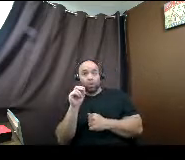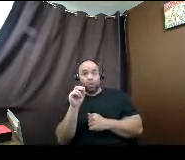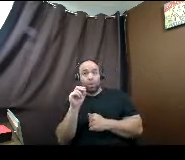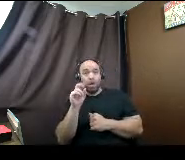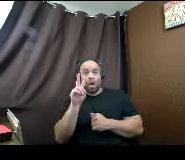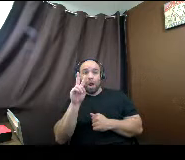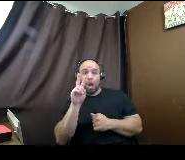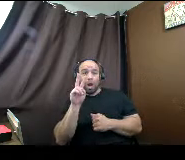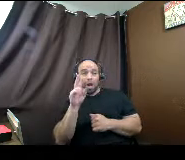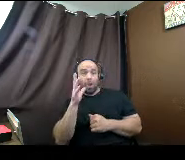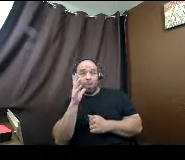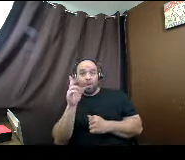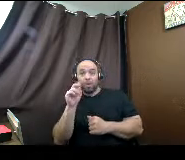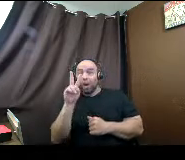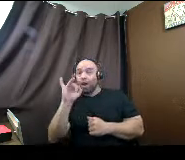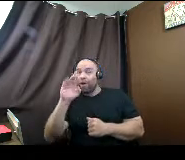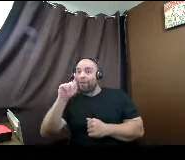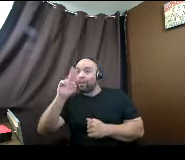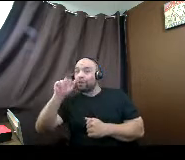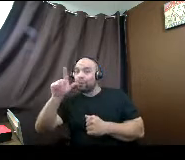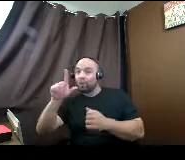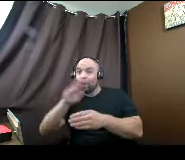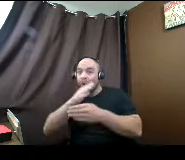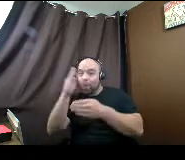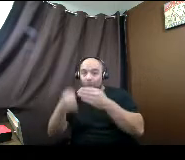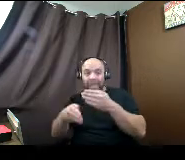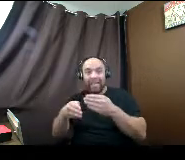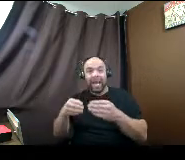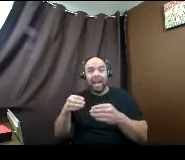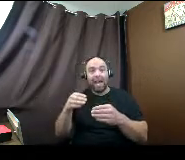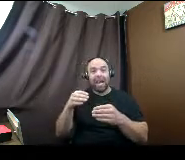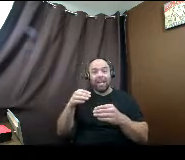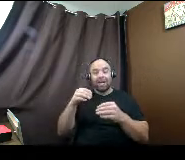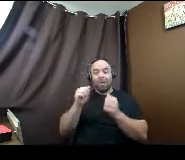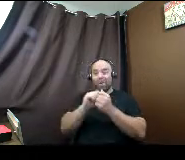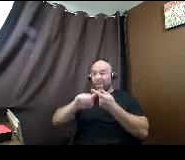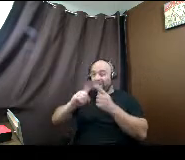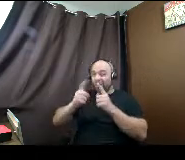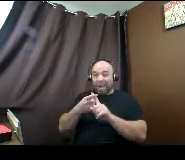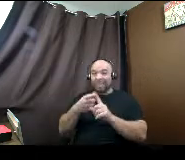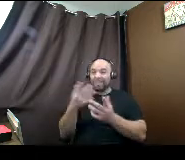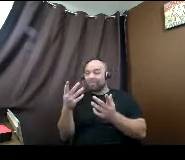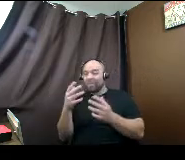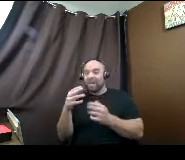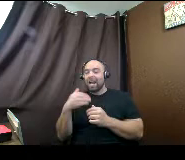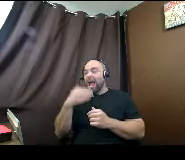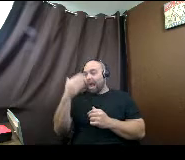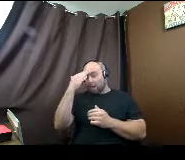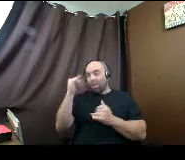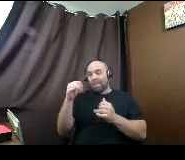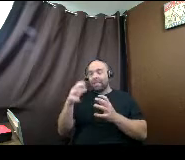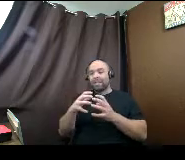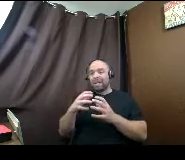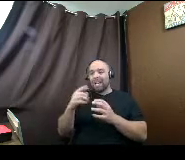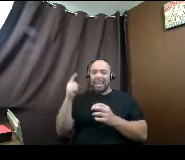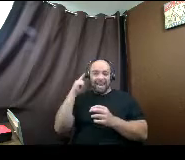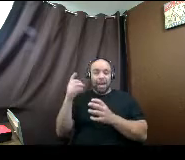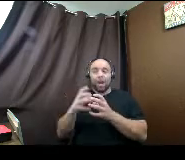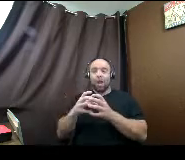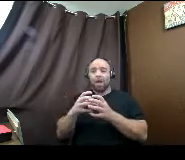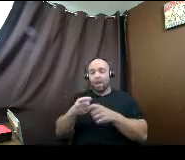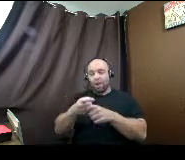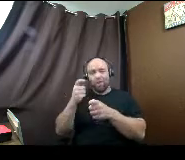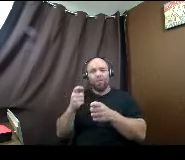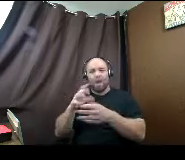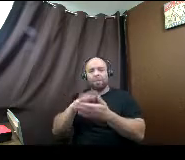applications together? How are you all going to support each other in this? But I know that's the most common thing I hear from students is that don't you all